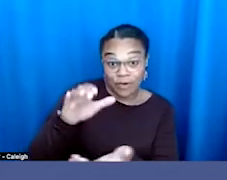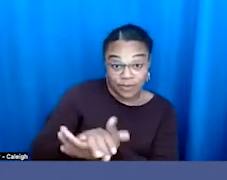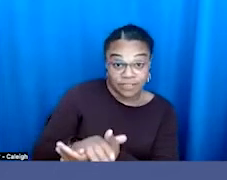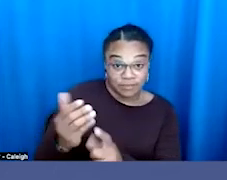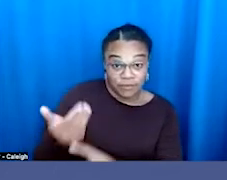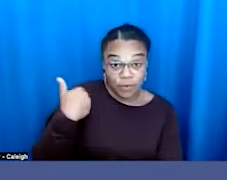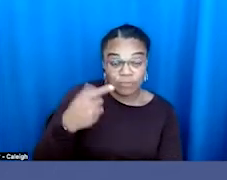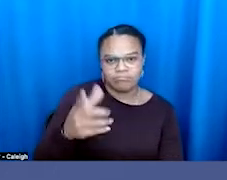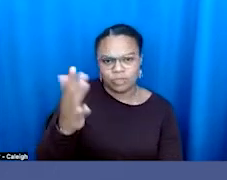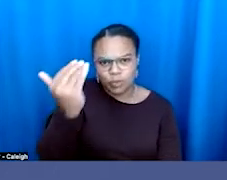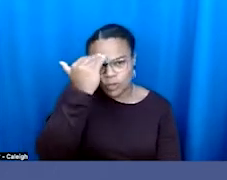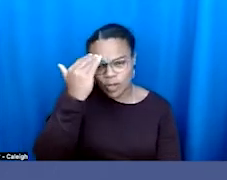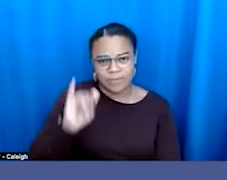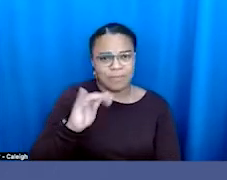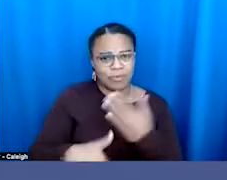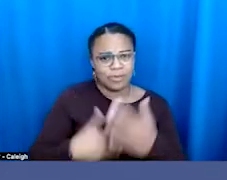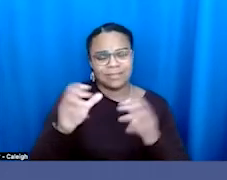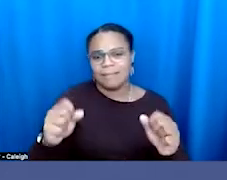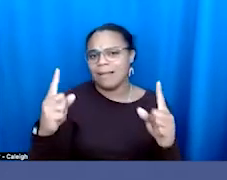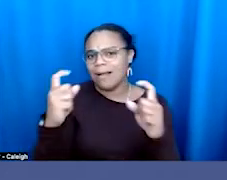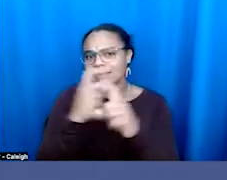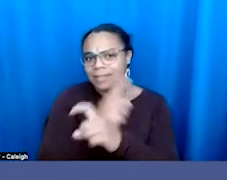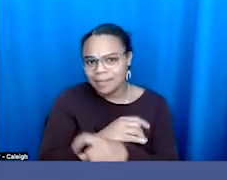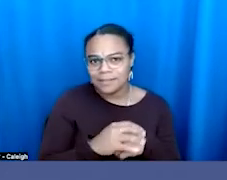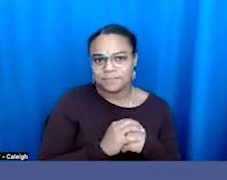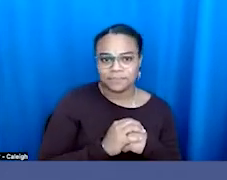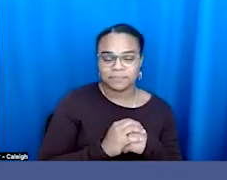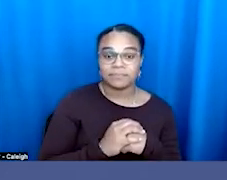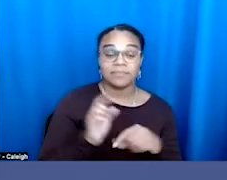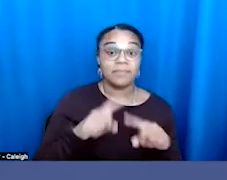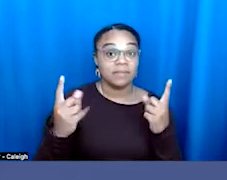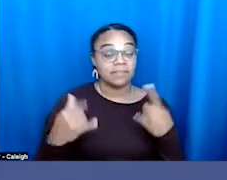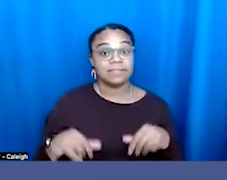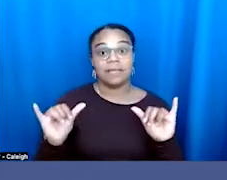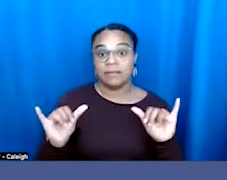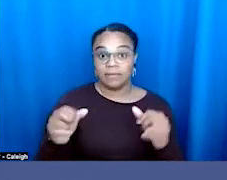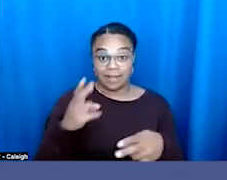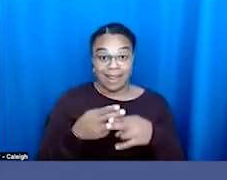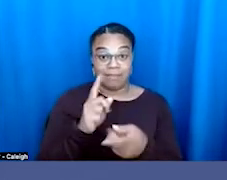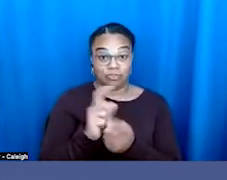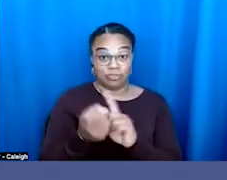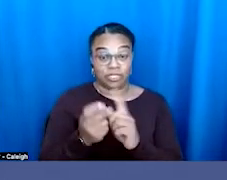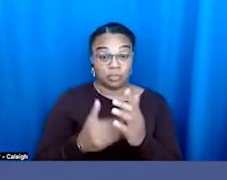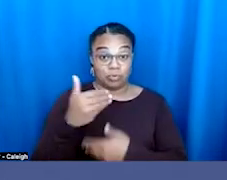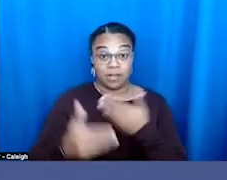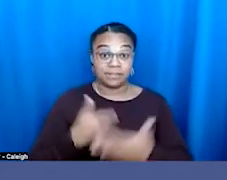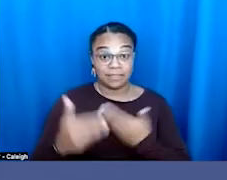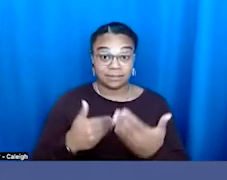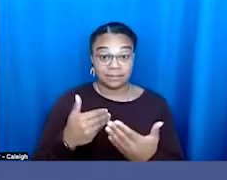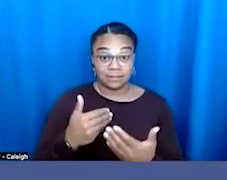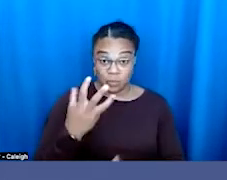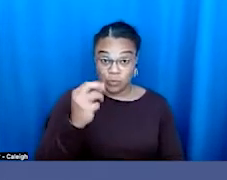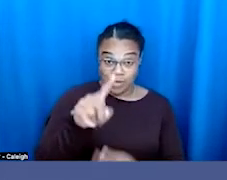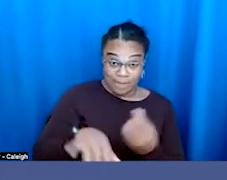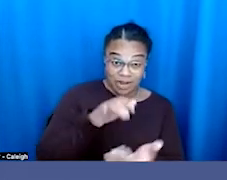know how complicated it can be. And even still, the name change process when you get married